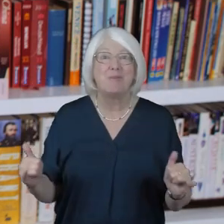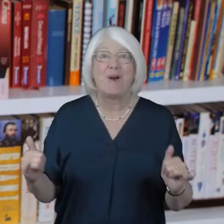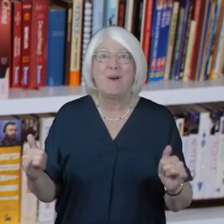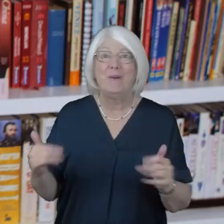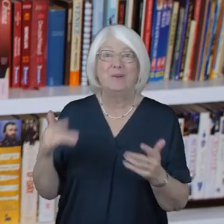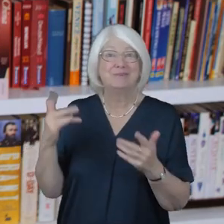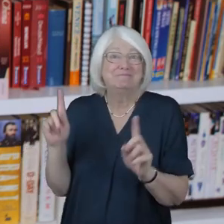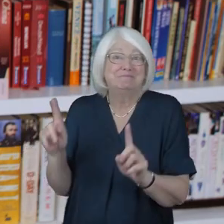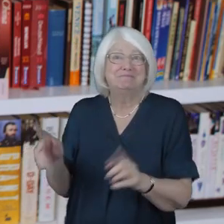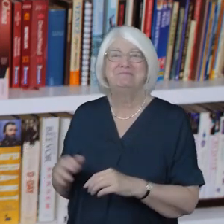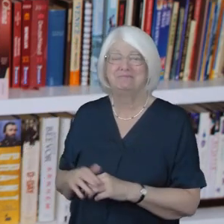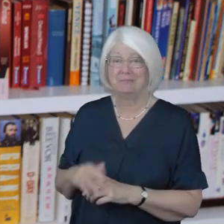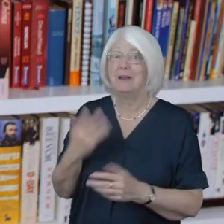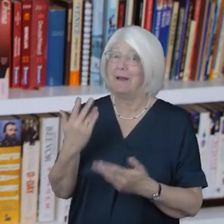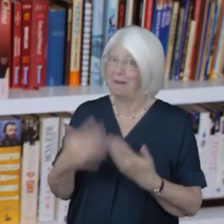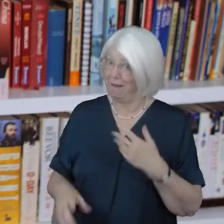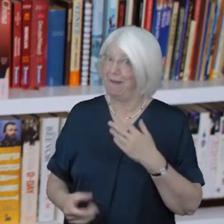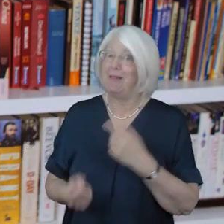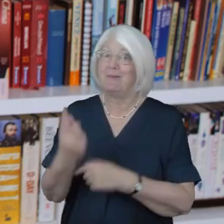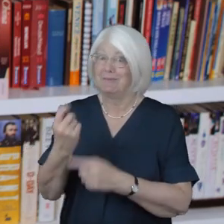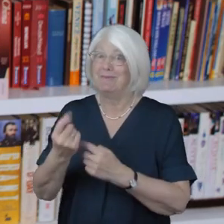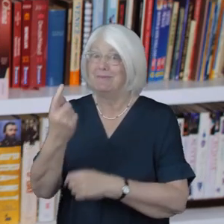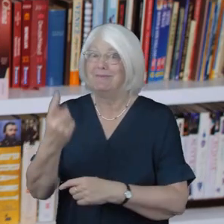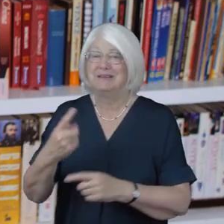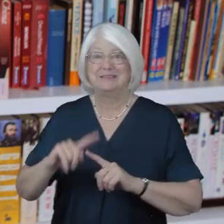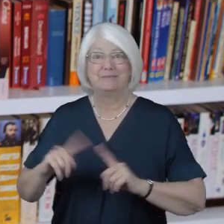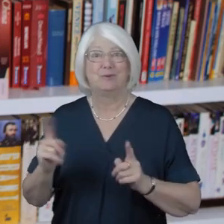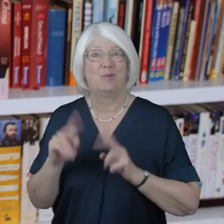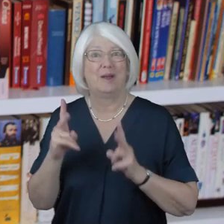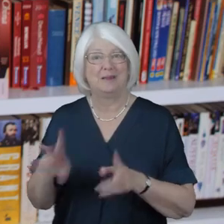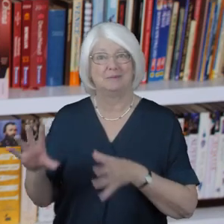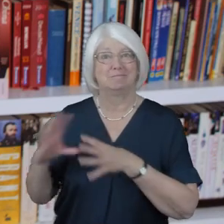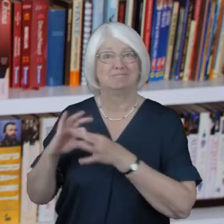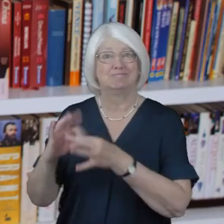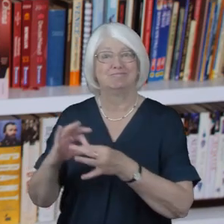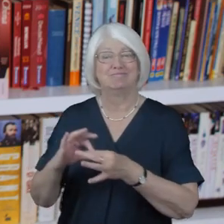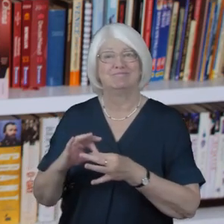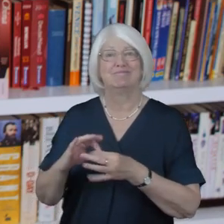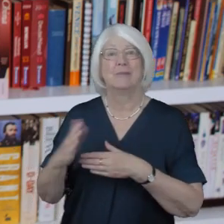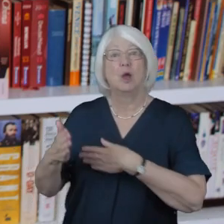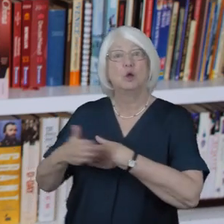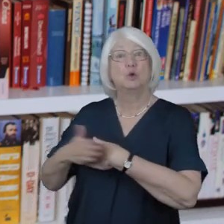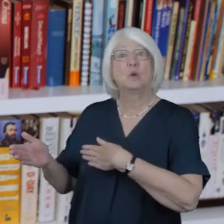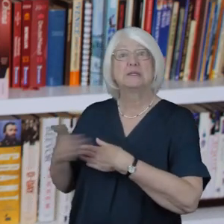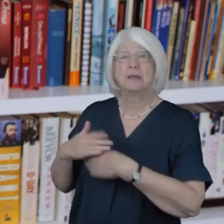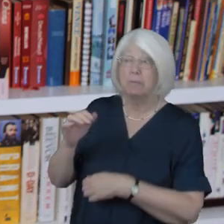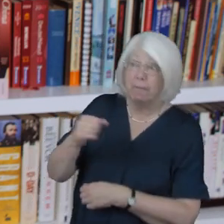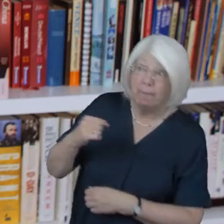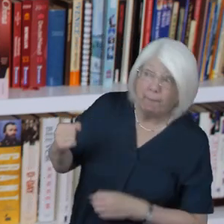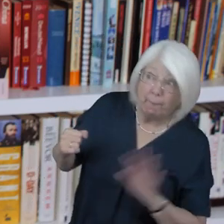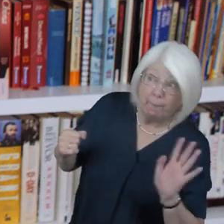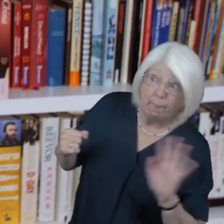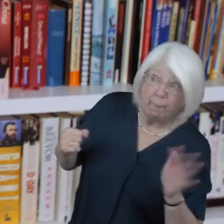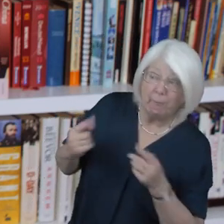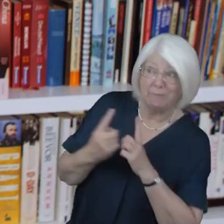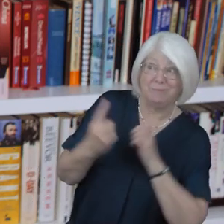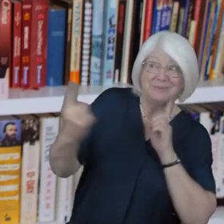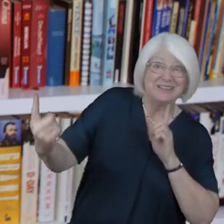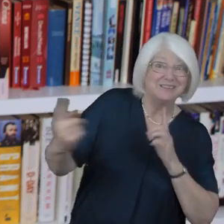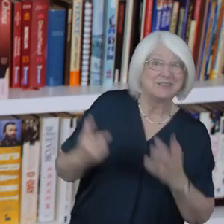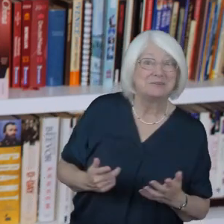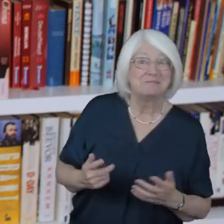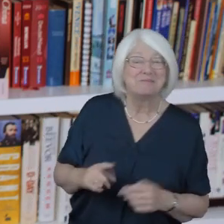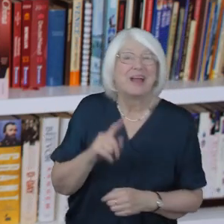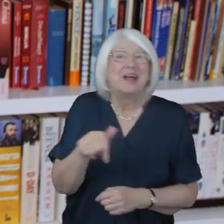ingenious ways of keeping in touch apart from letters and cards doorstep pop rounds I know one Anna Chaplin